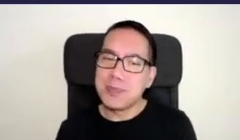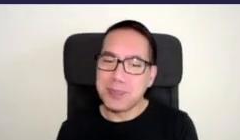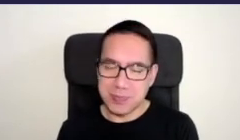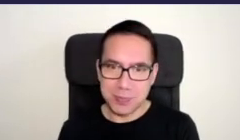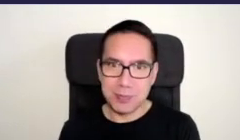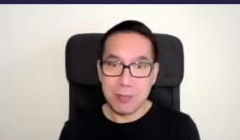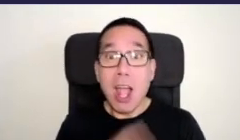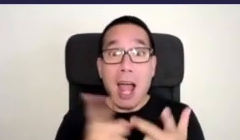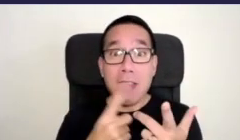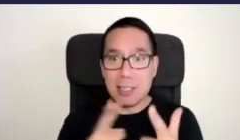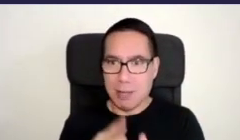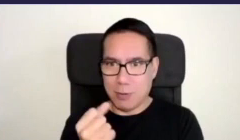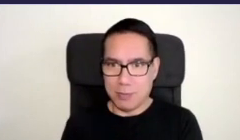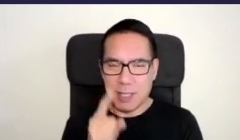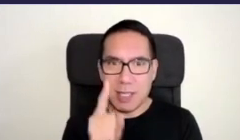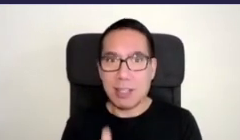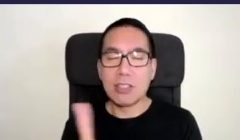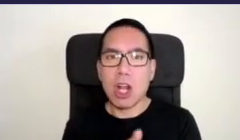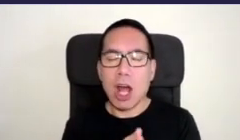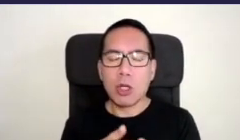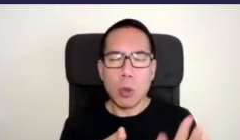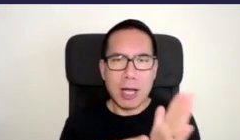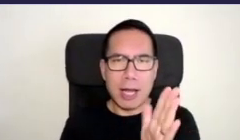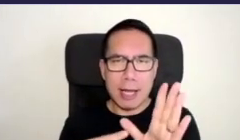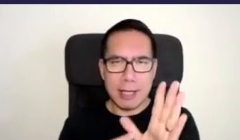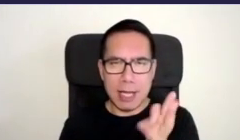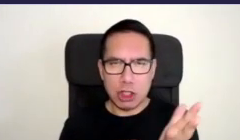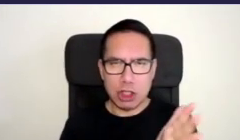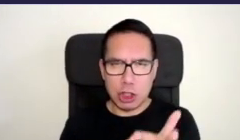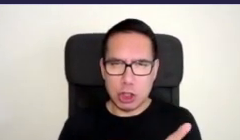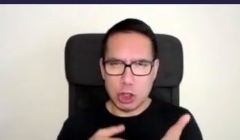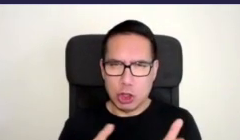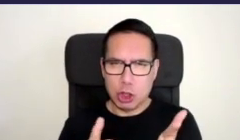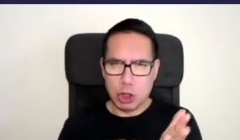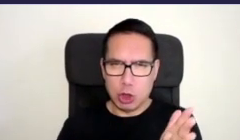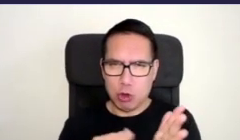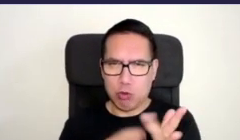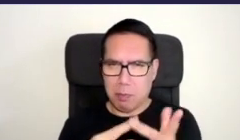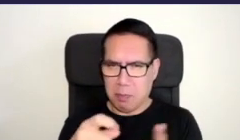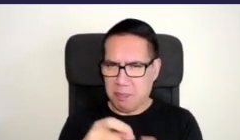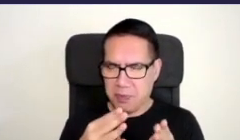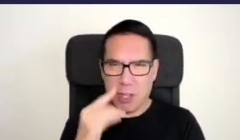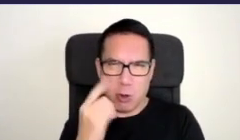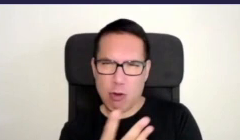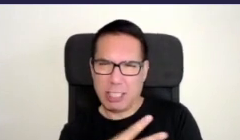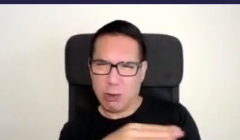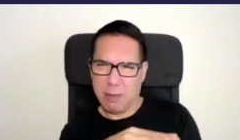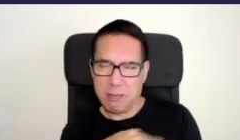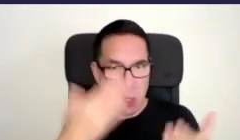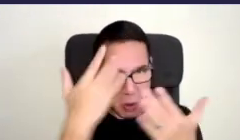this is another example and this is a nature strip I don't know how many of you have nature strips out the front but great